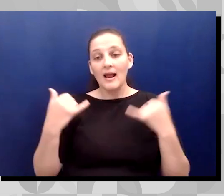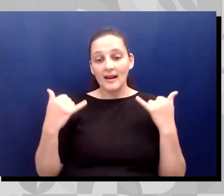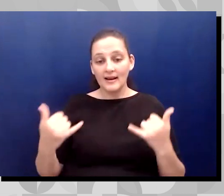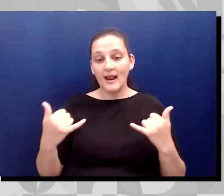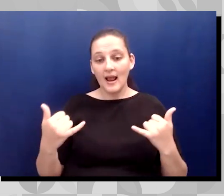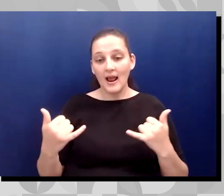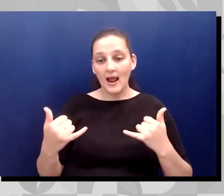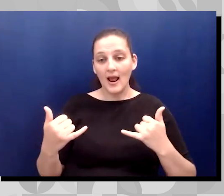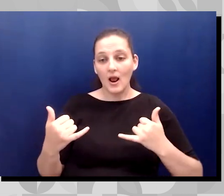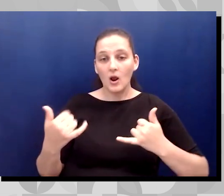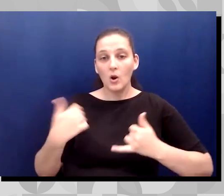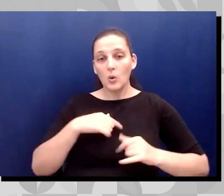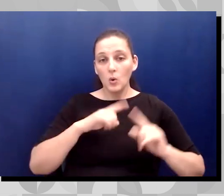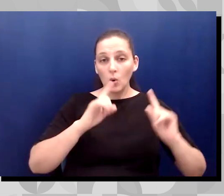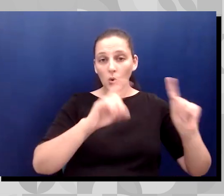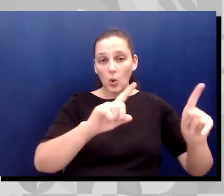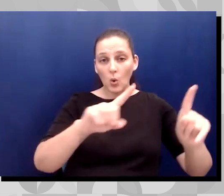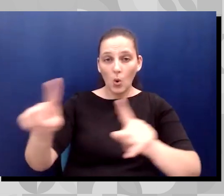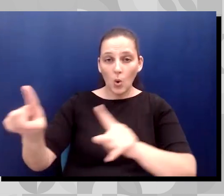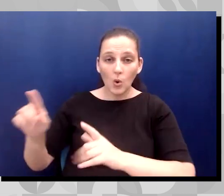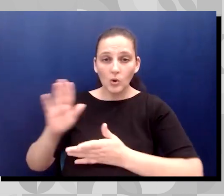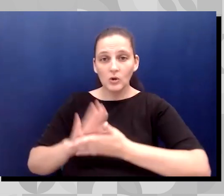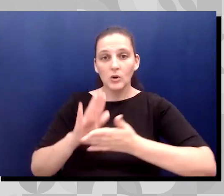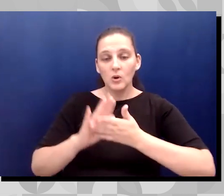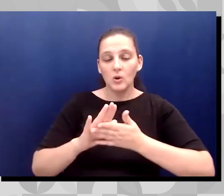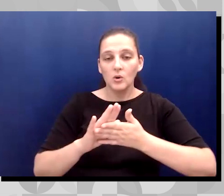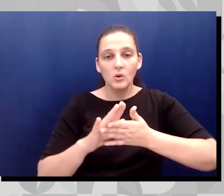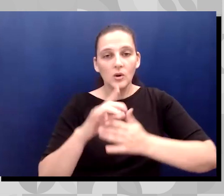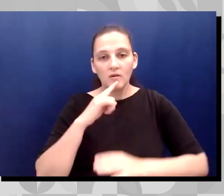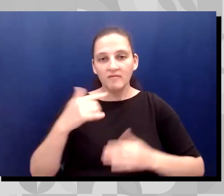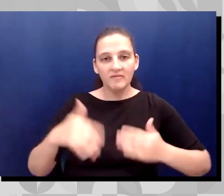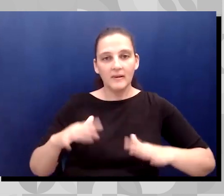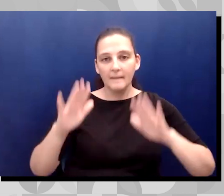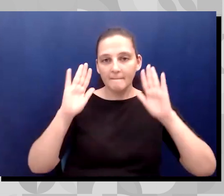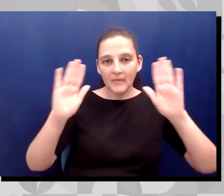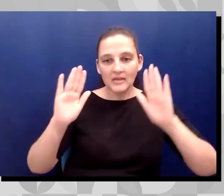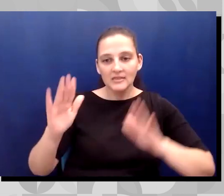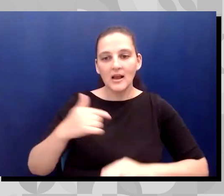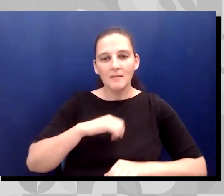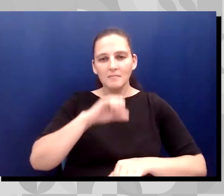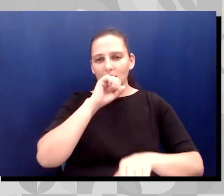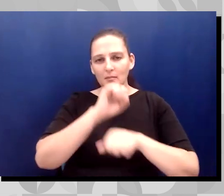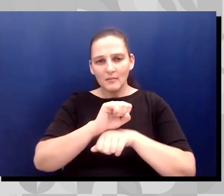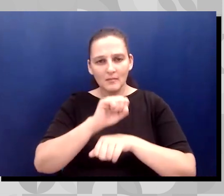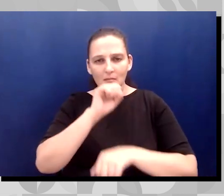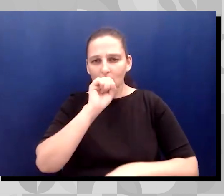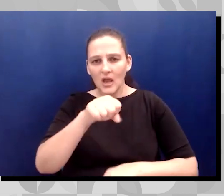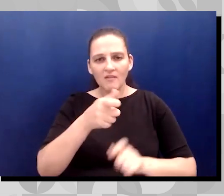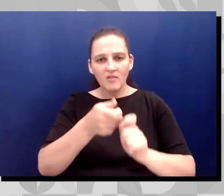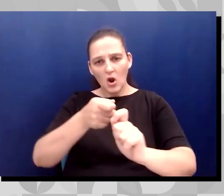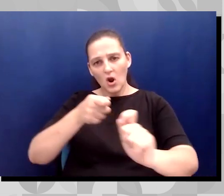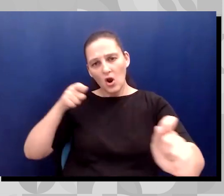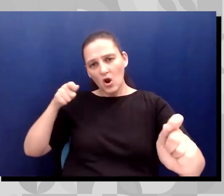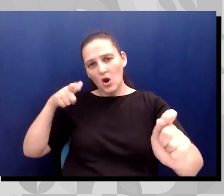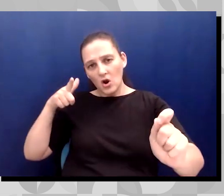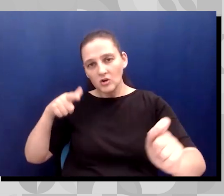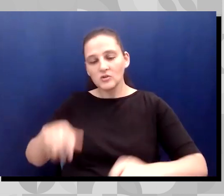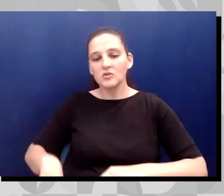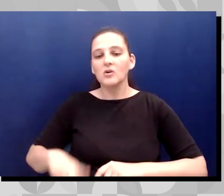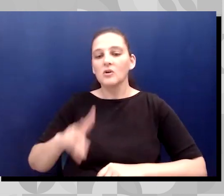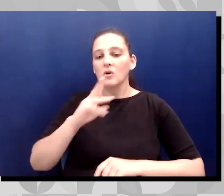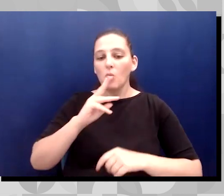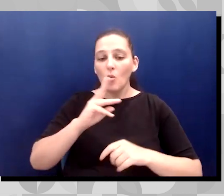awesome. You know, sharing, I love doing archery, uh, water sports, uh, and, you know,